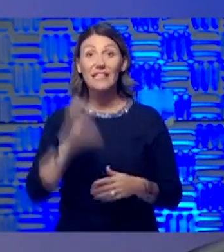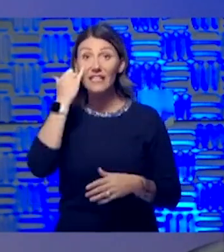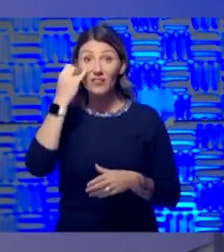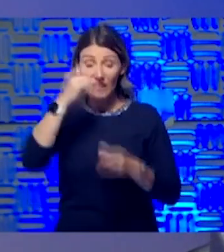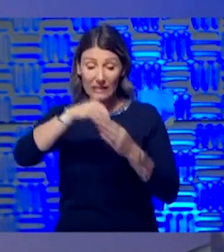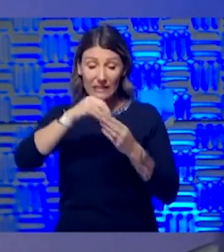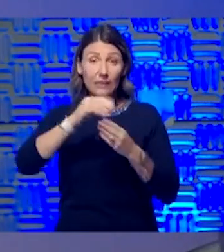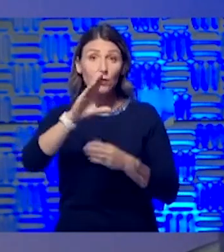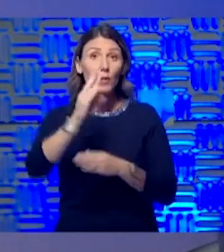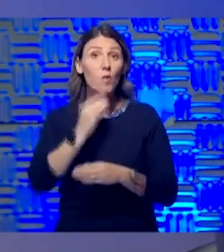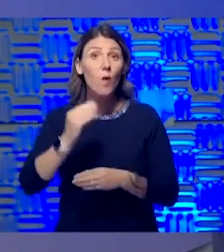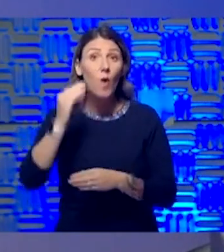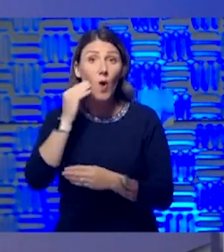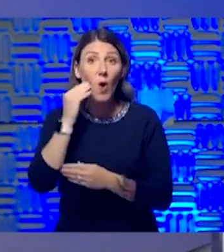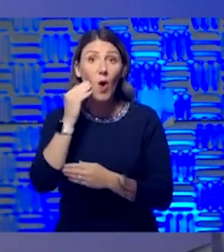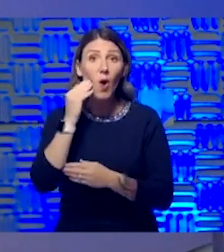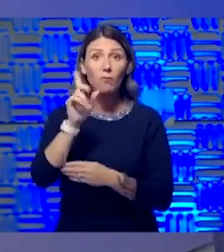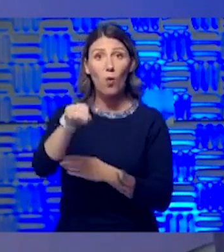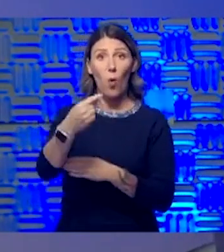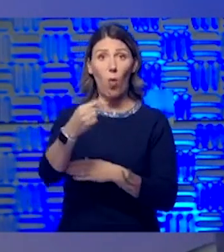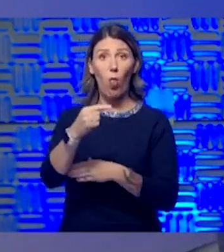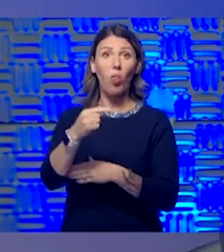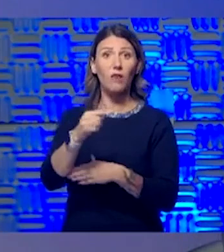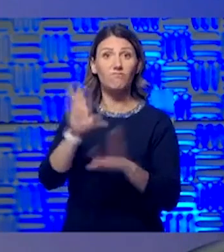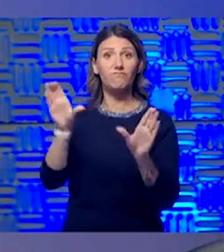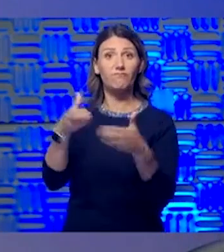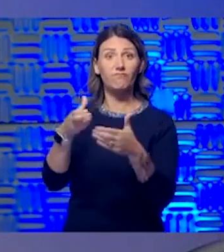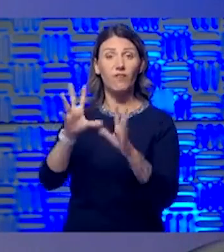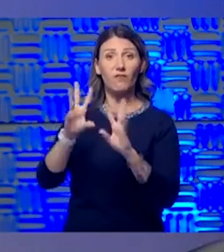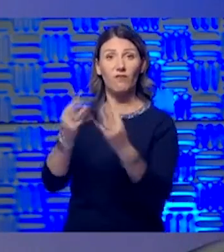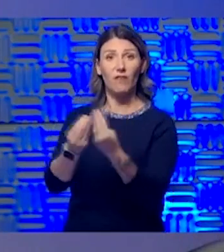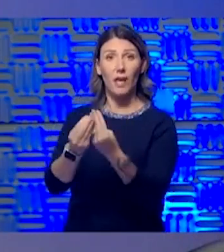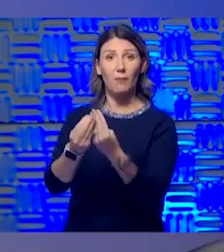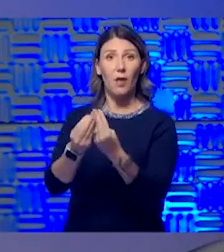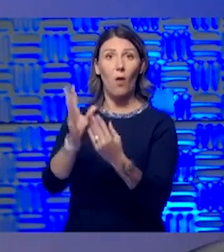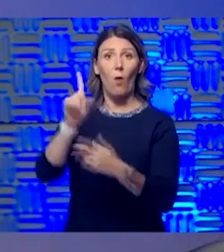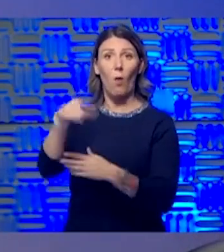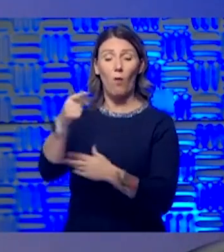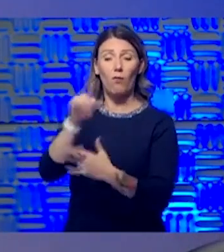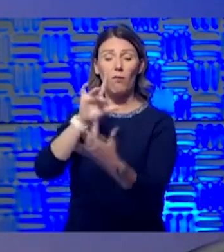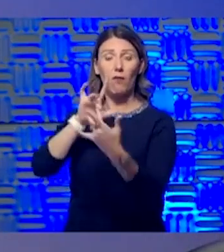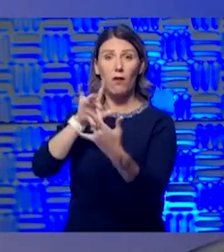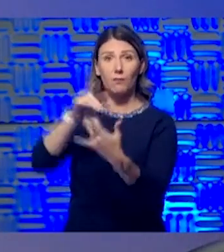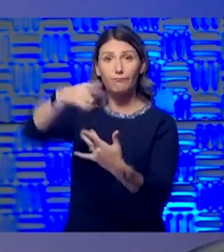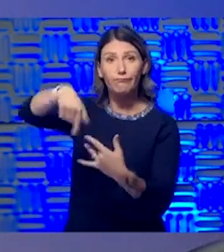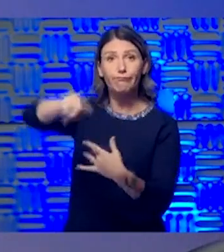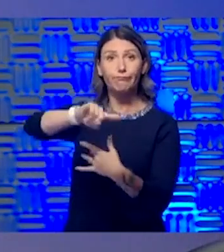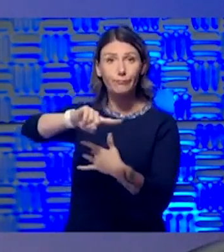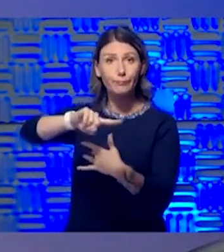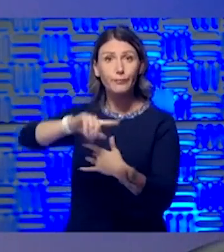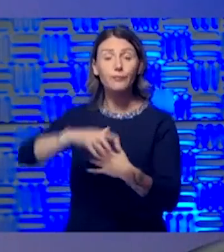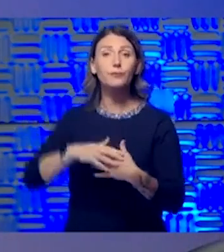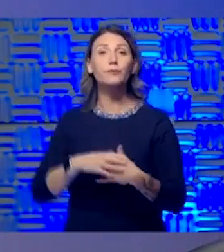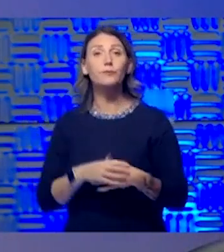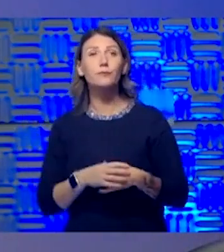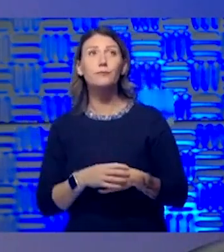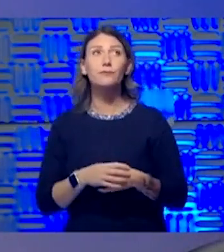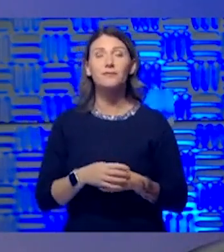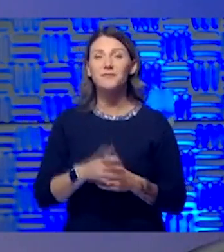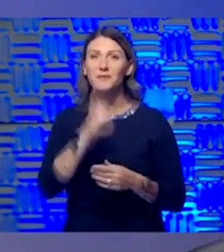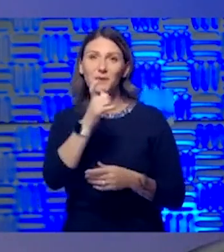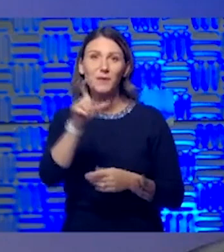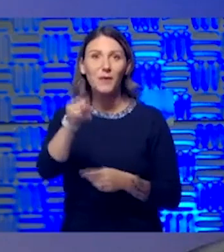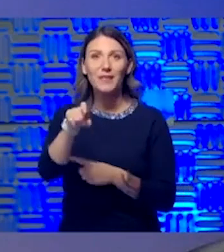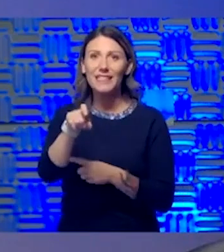home and you know this is just your family, if you only had contact with those in your family, I don't think you